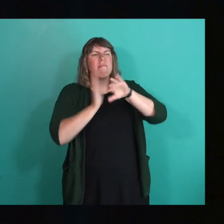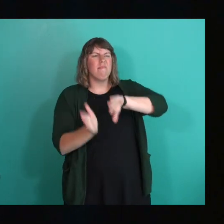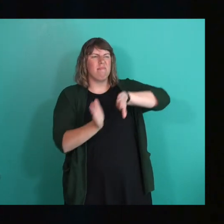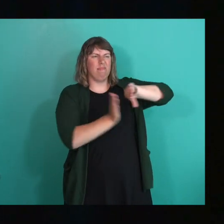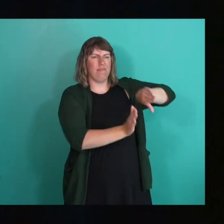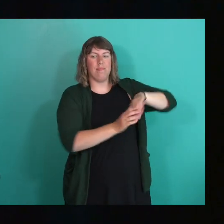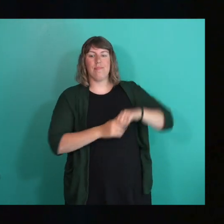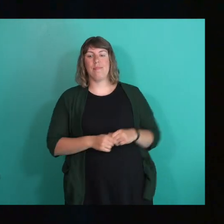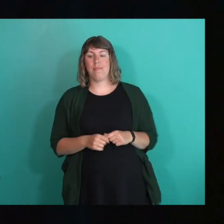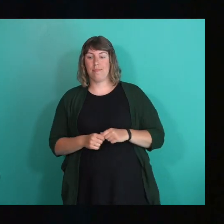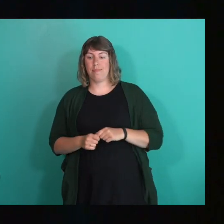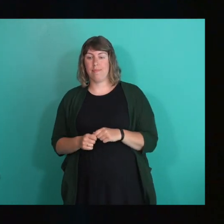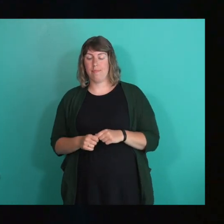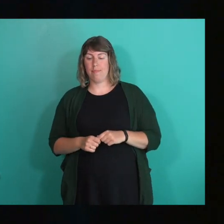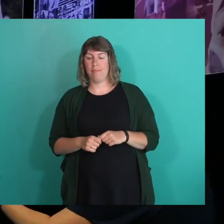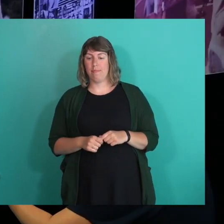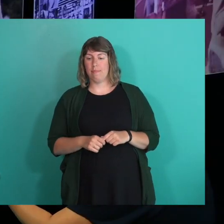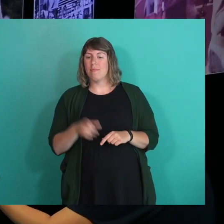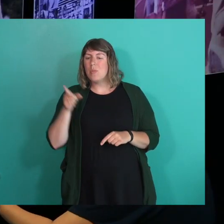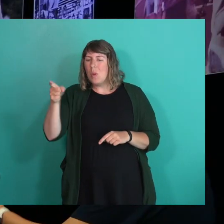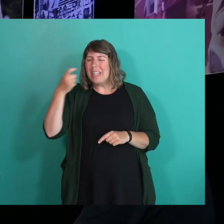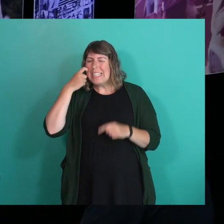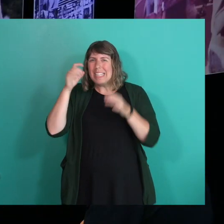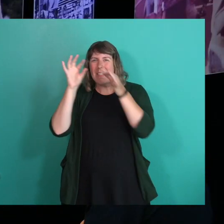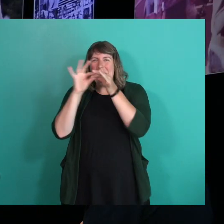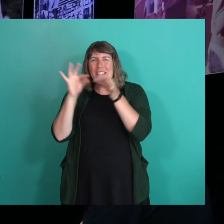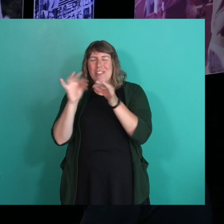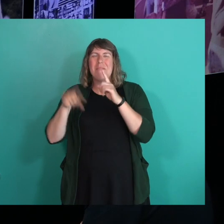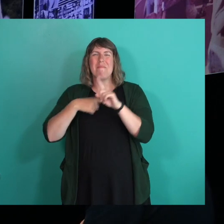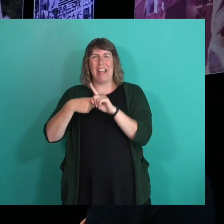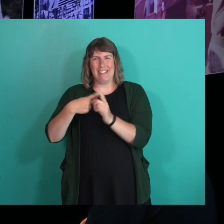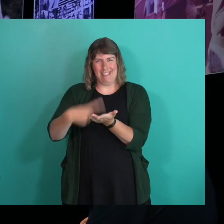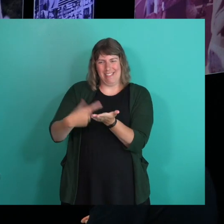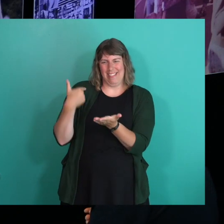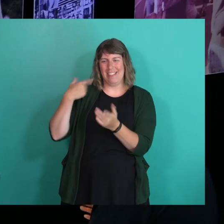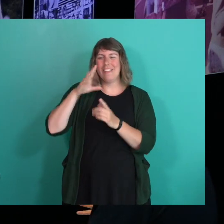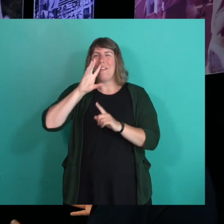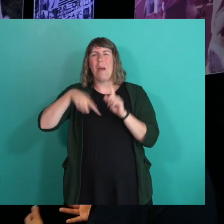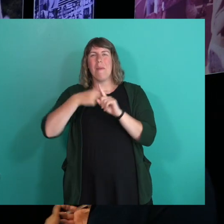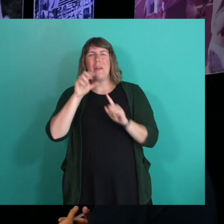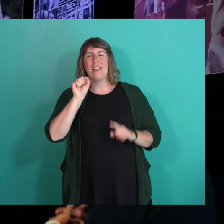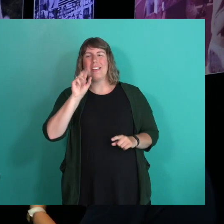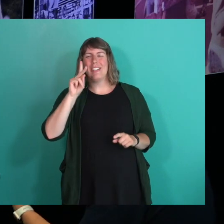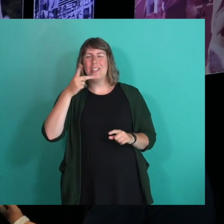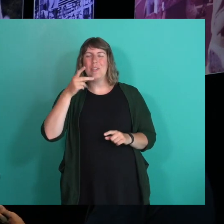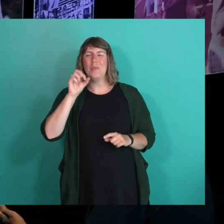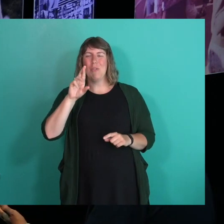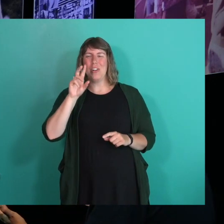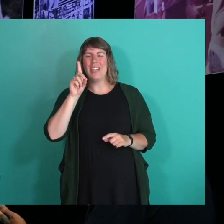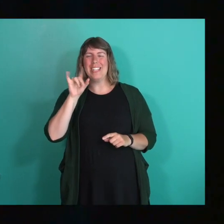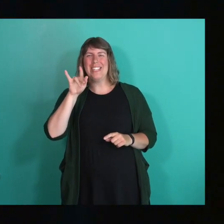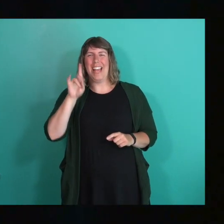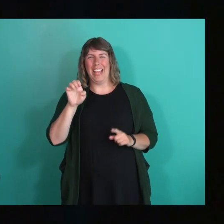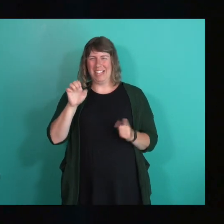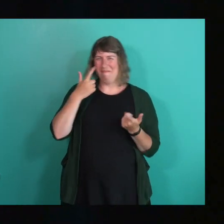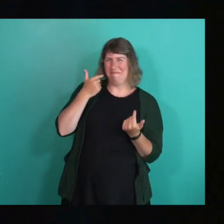only because you mentioned it before, and we chatted a little bit about Super Dyke. But the way that